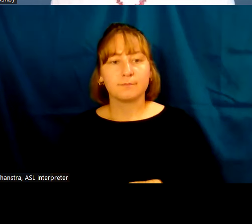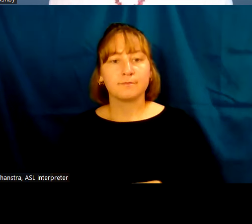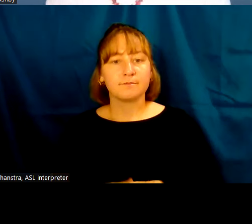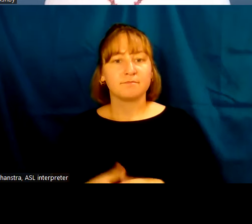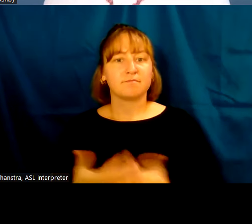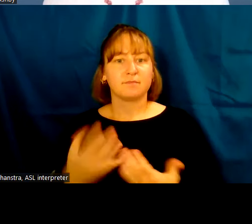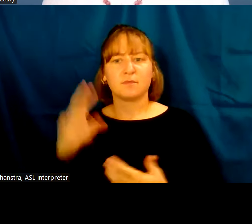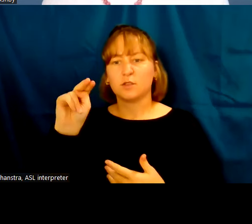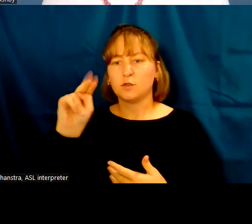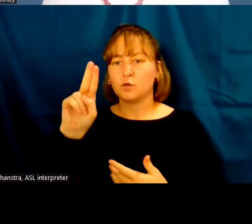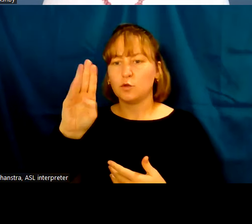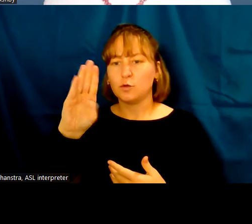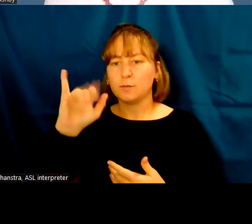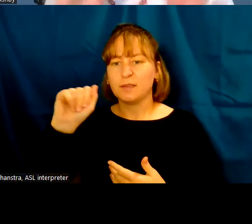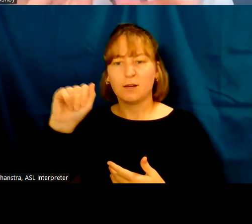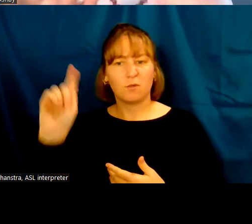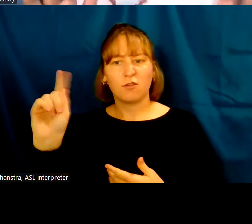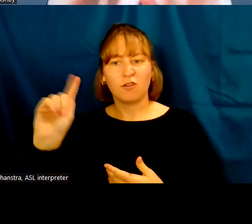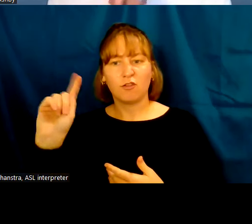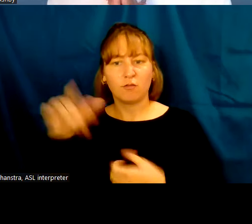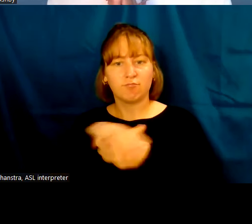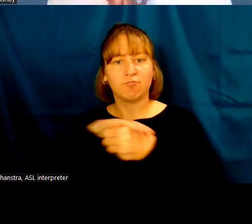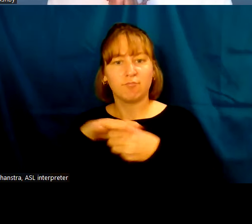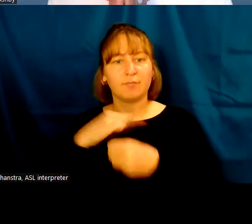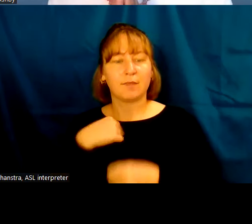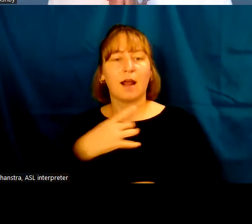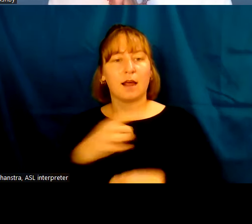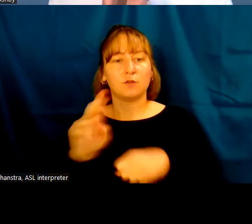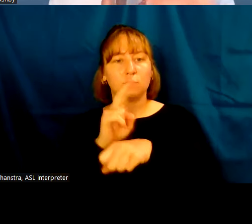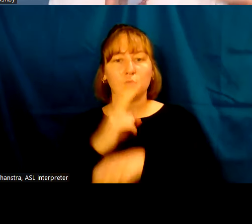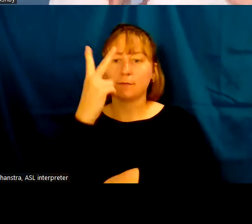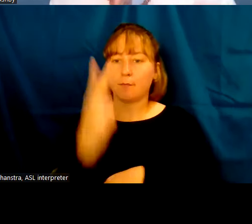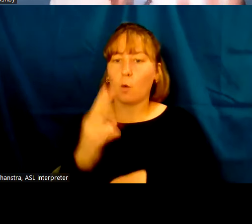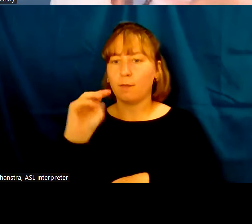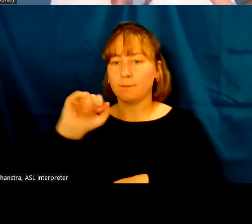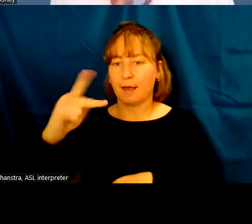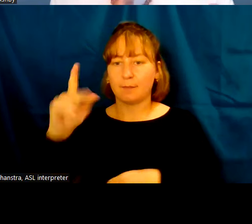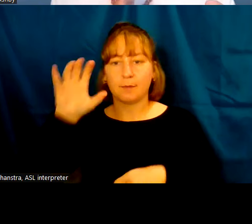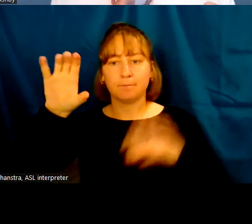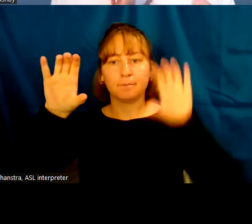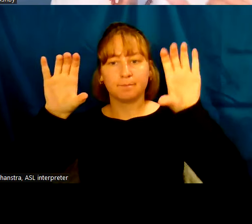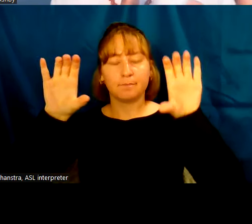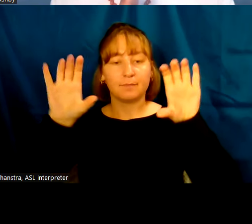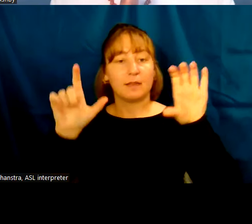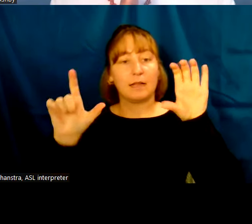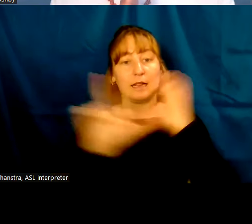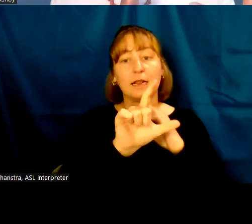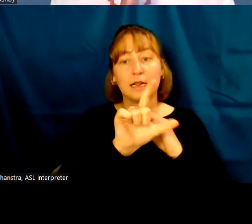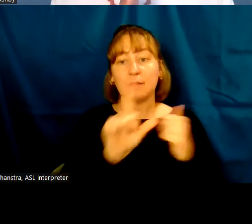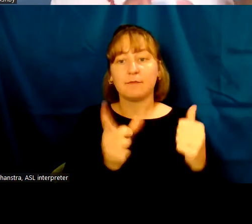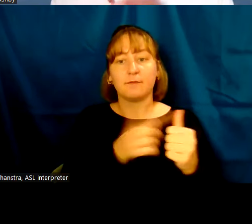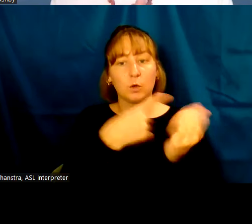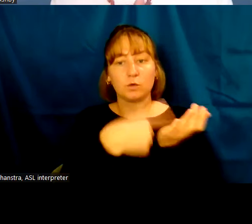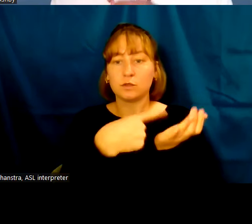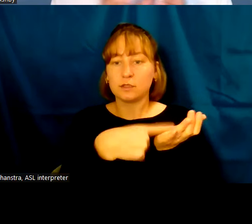Nubia exactly located, I like to use these two maps side by side. I'll use the one on the left to talk about